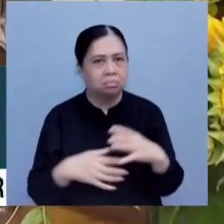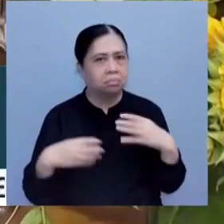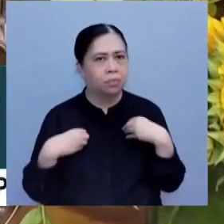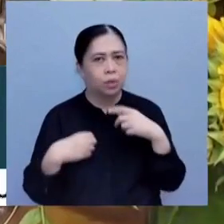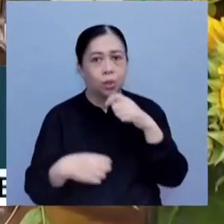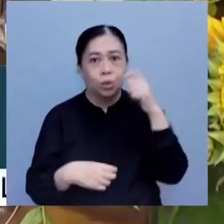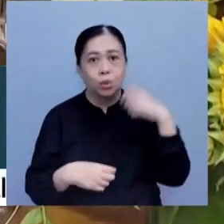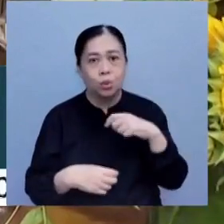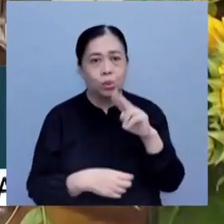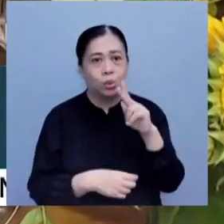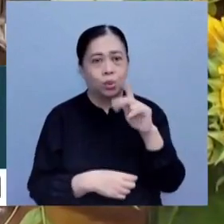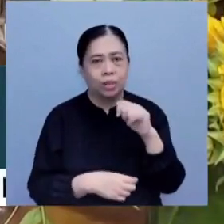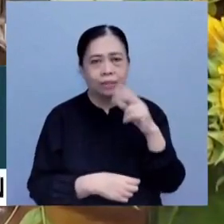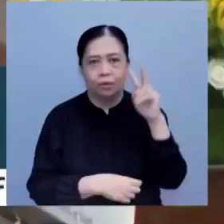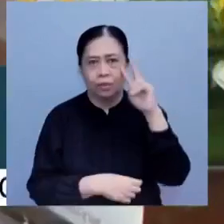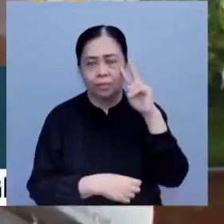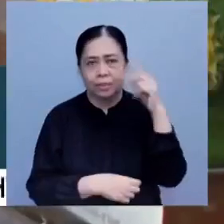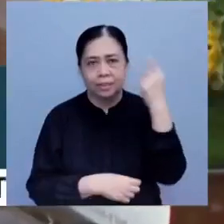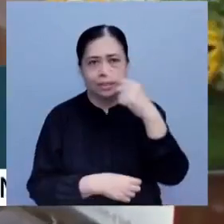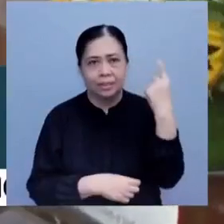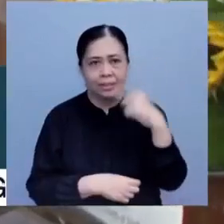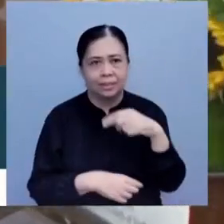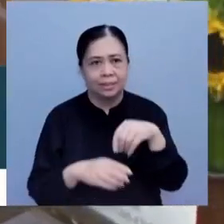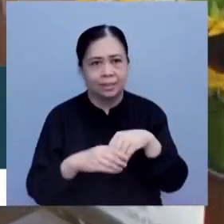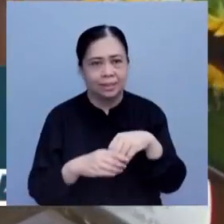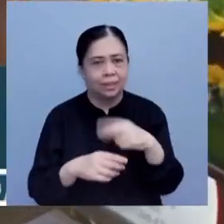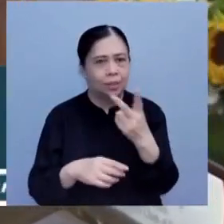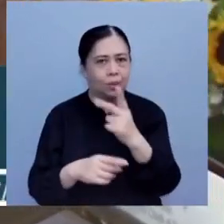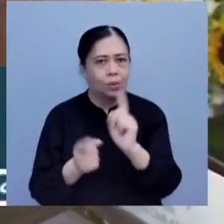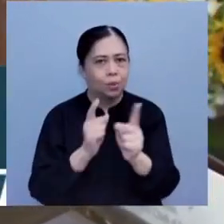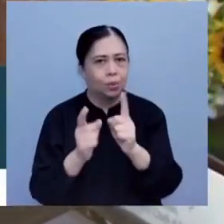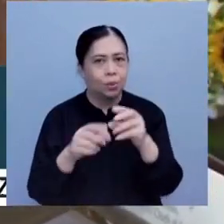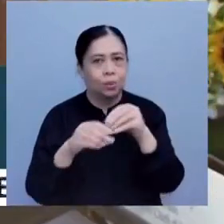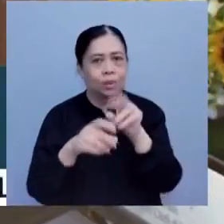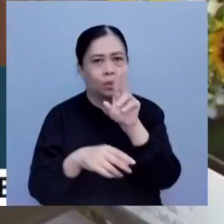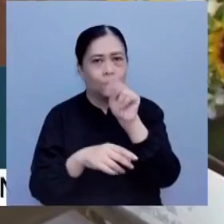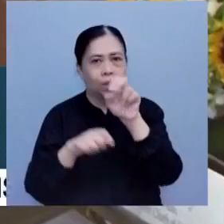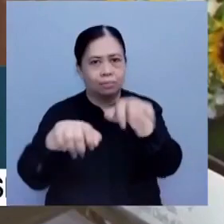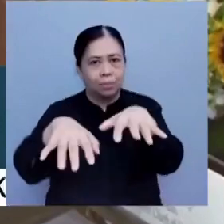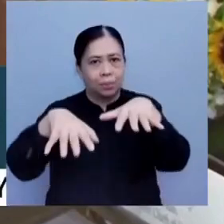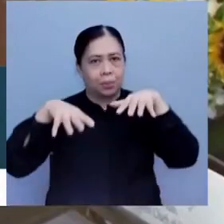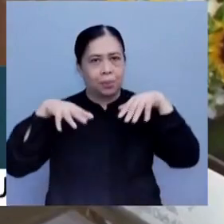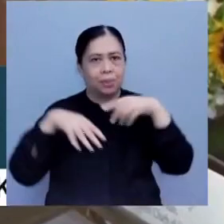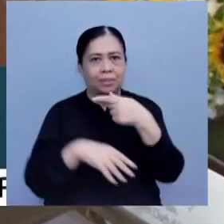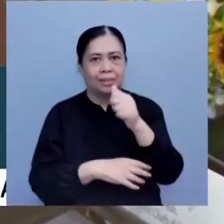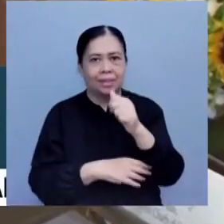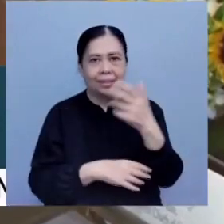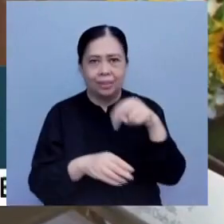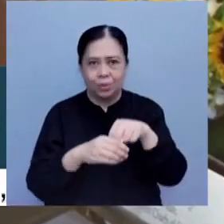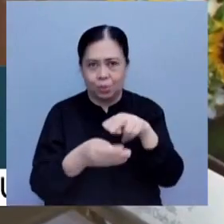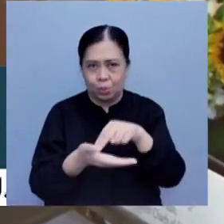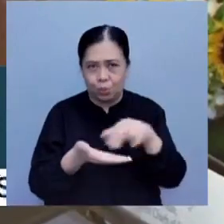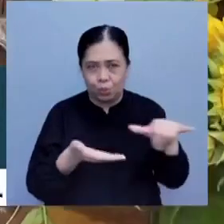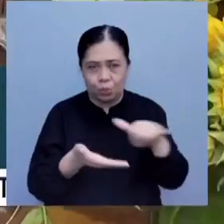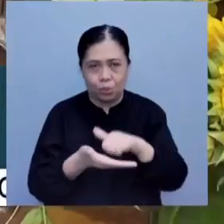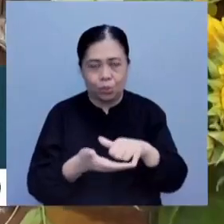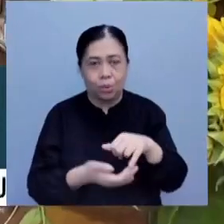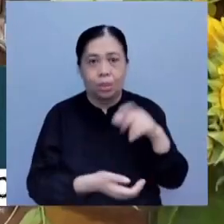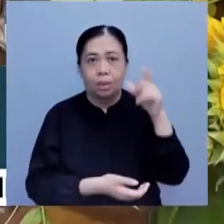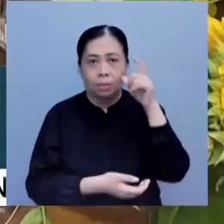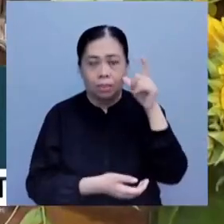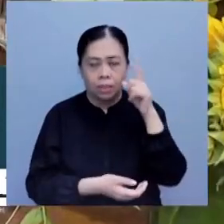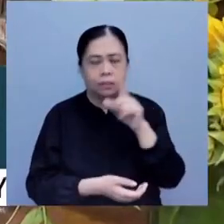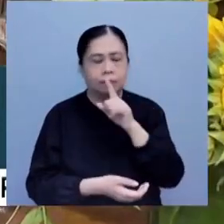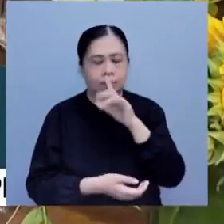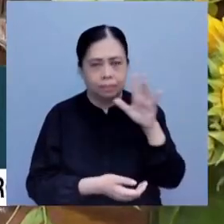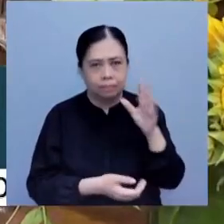Volodymyr Zelensky to the White House after the two spoke at the United Nations General Assembly in New York. Biden pledged continued and